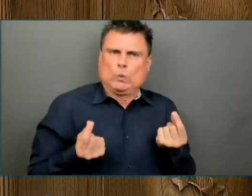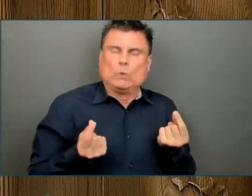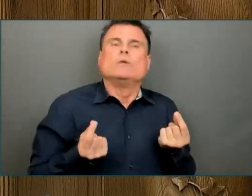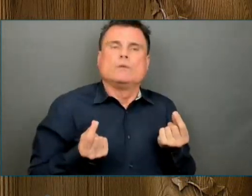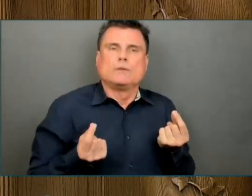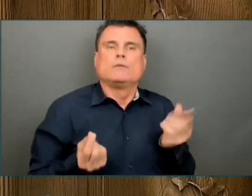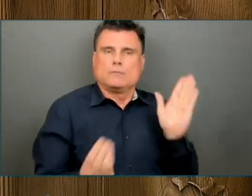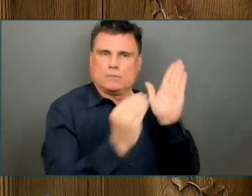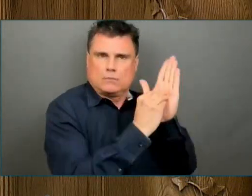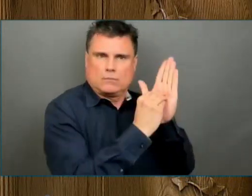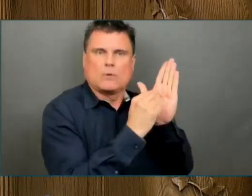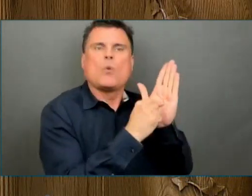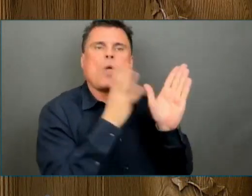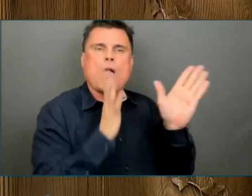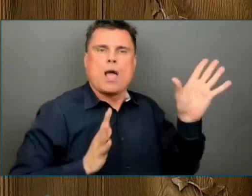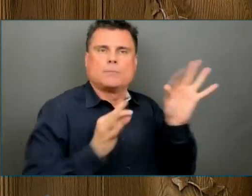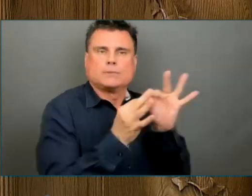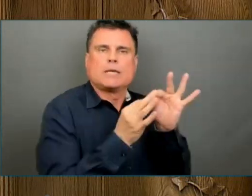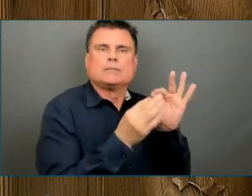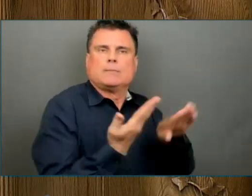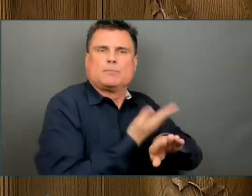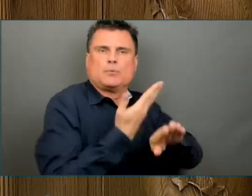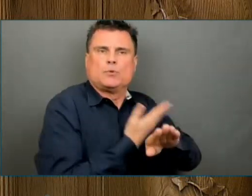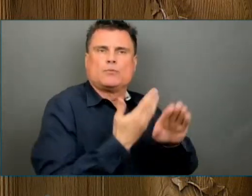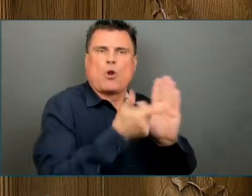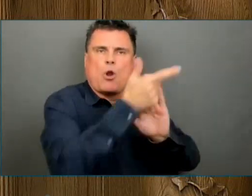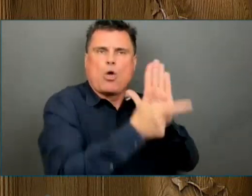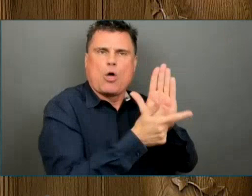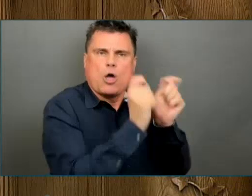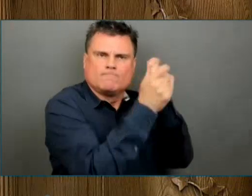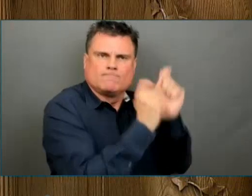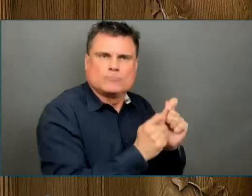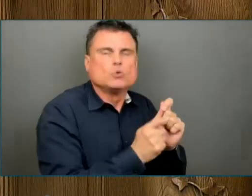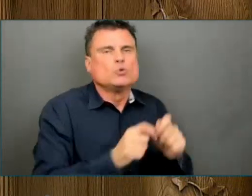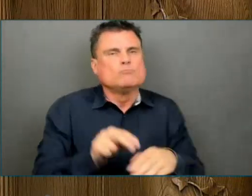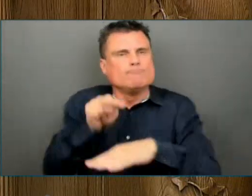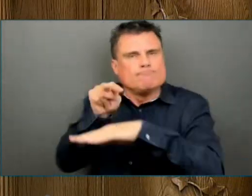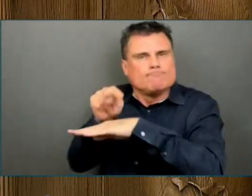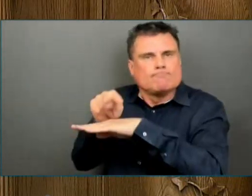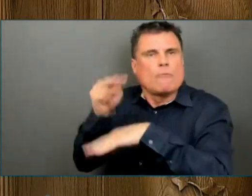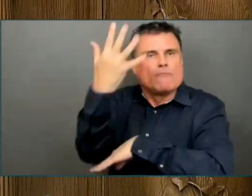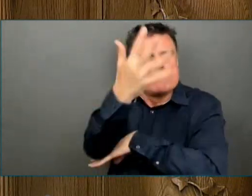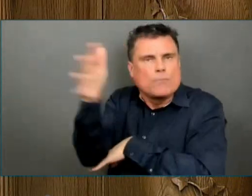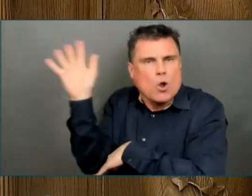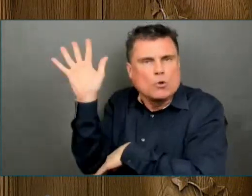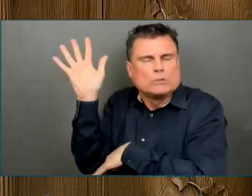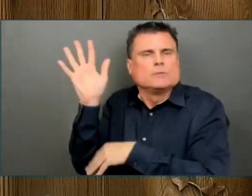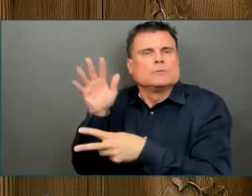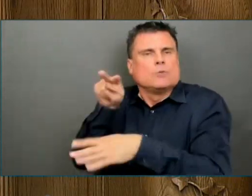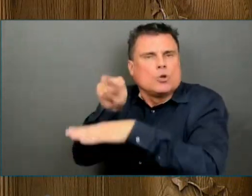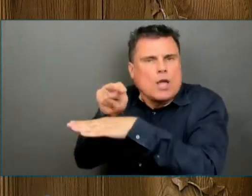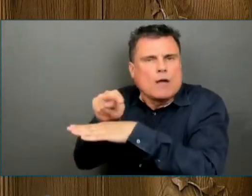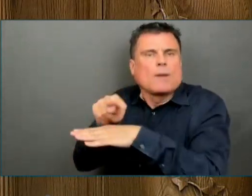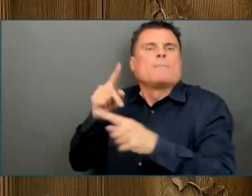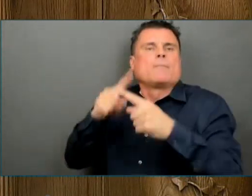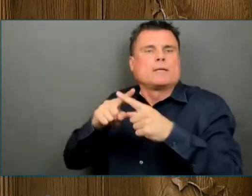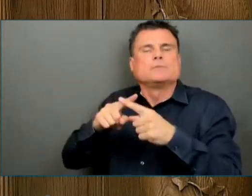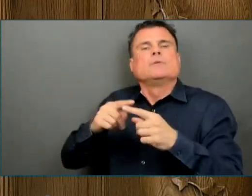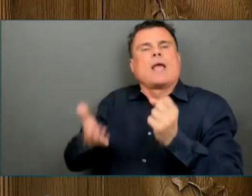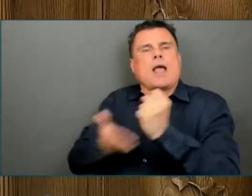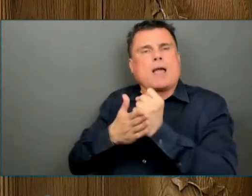emphasise environmental protection. The forest sector will be supported to move from volume to value,